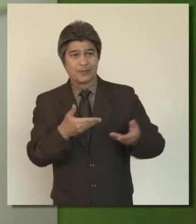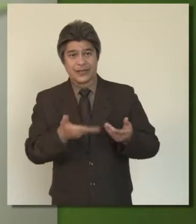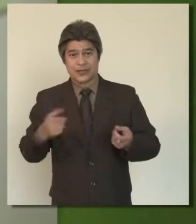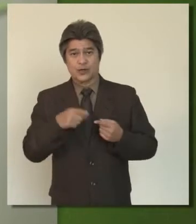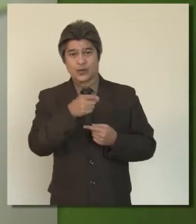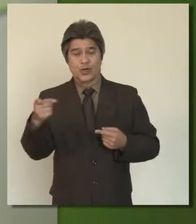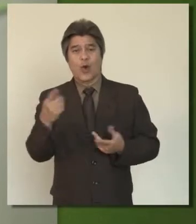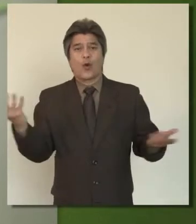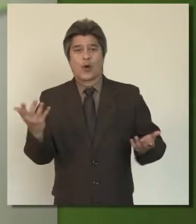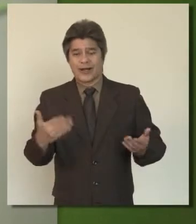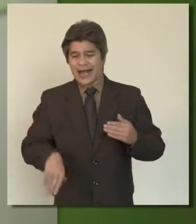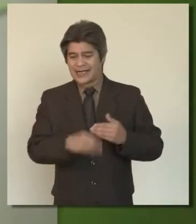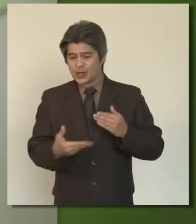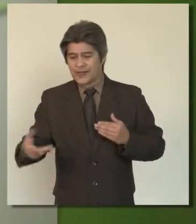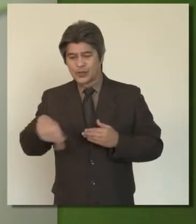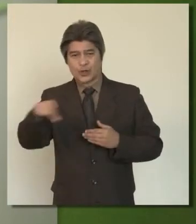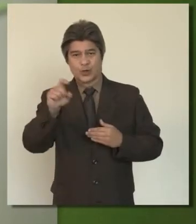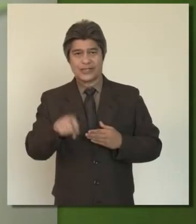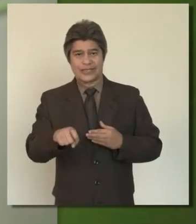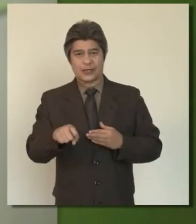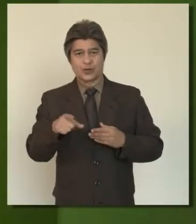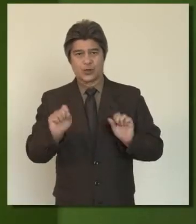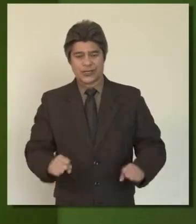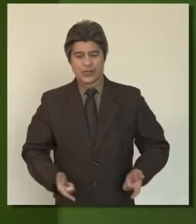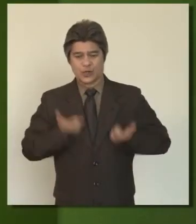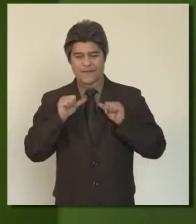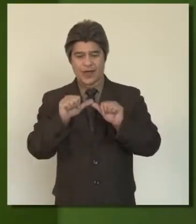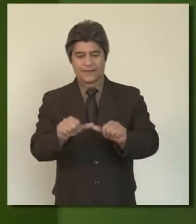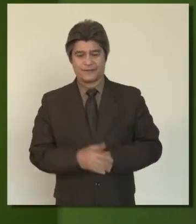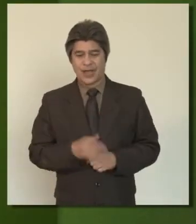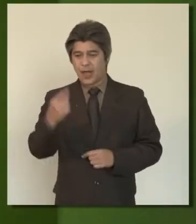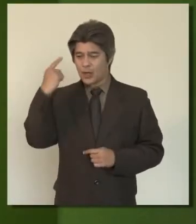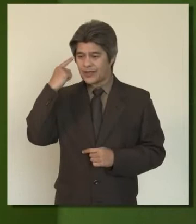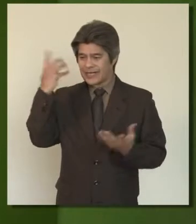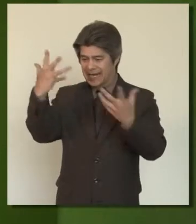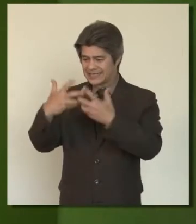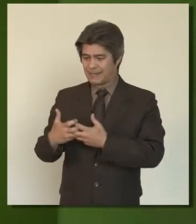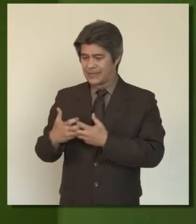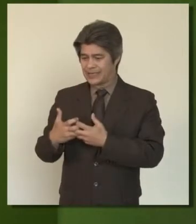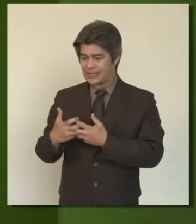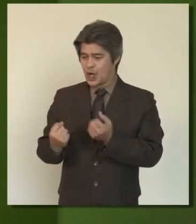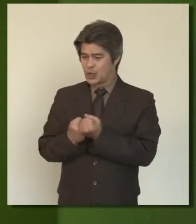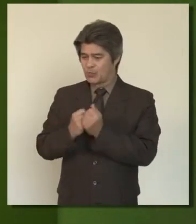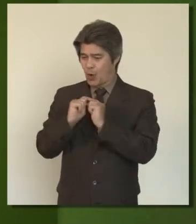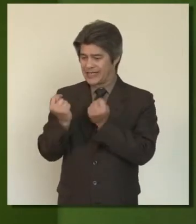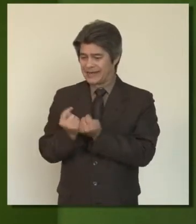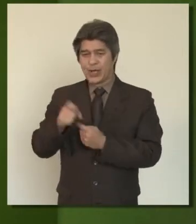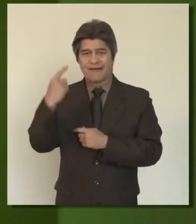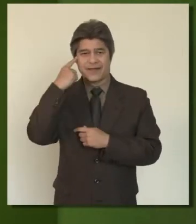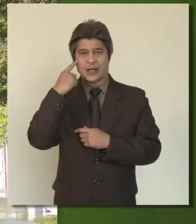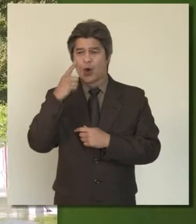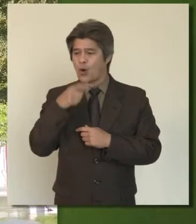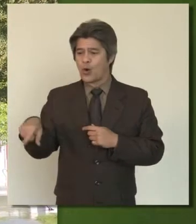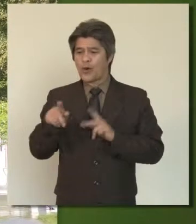to you. What are the essential things that you're going to need to be able to survive? As you think about assembling a support team, you need to be